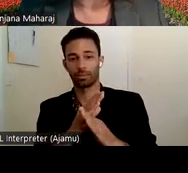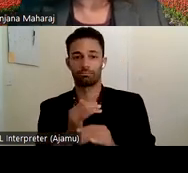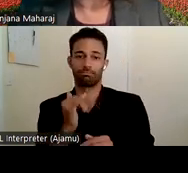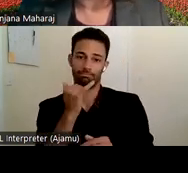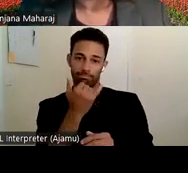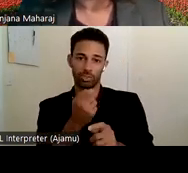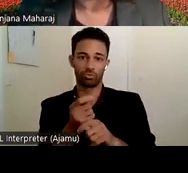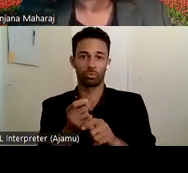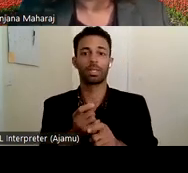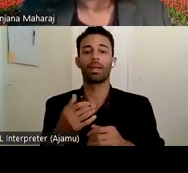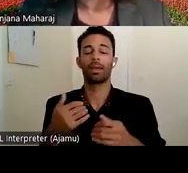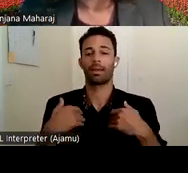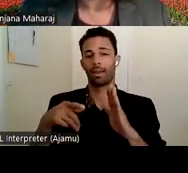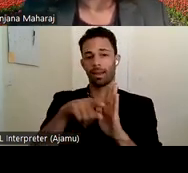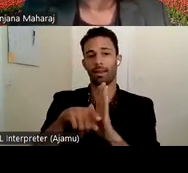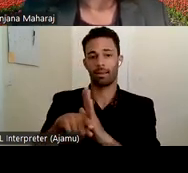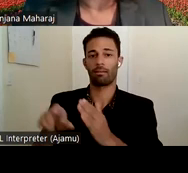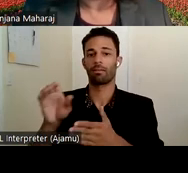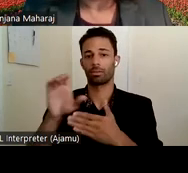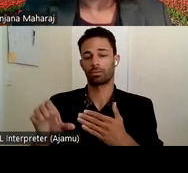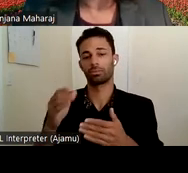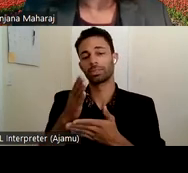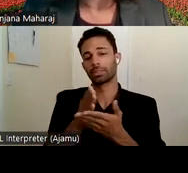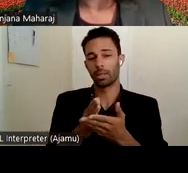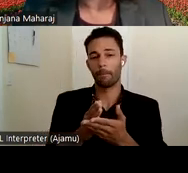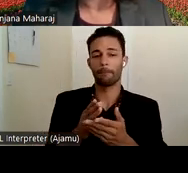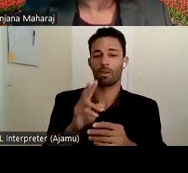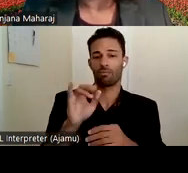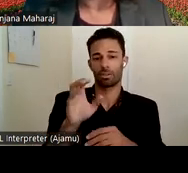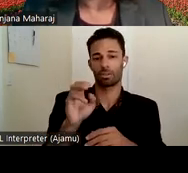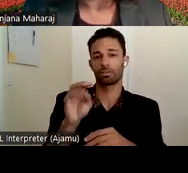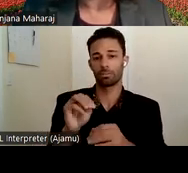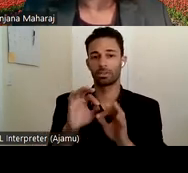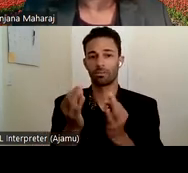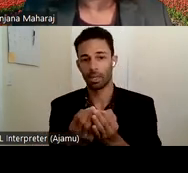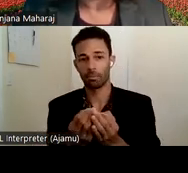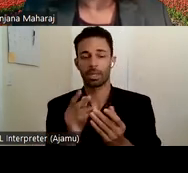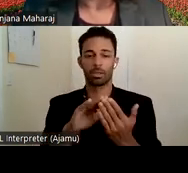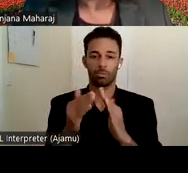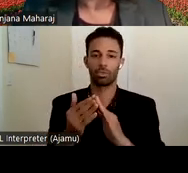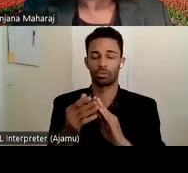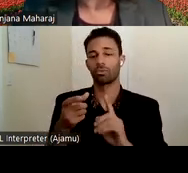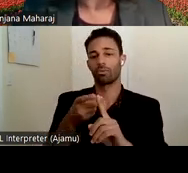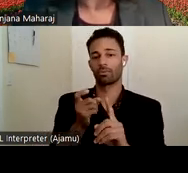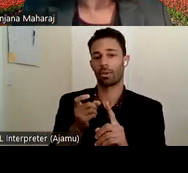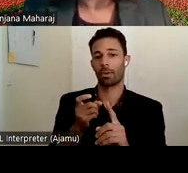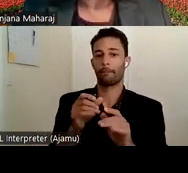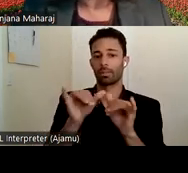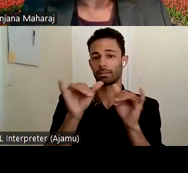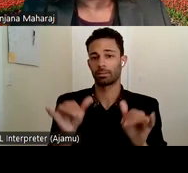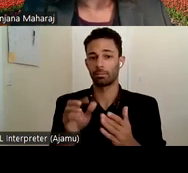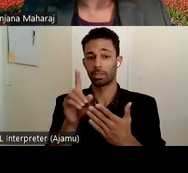consequences for some victims, families, and communities as a result of systemic discrimination and biases.